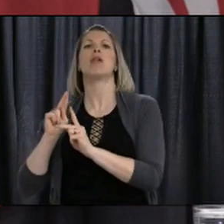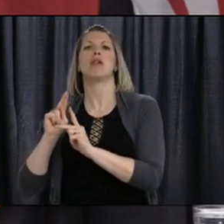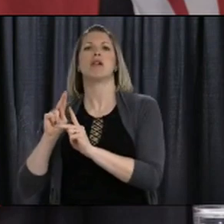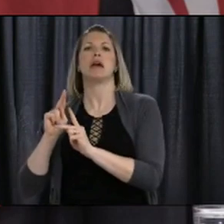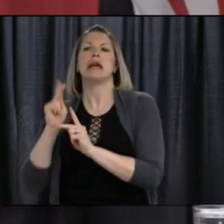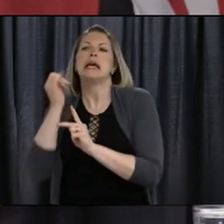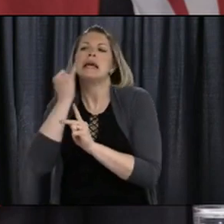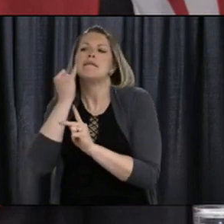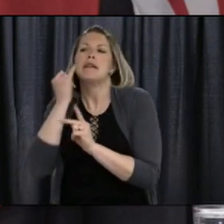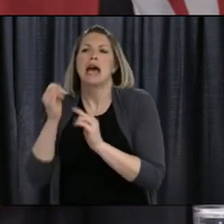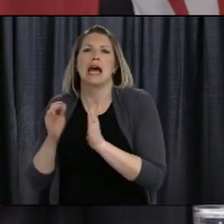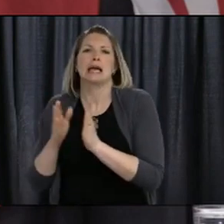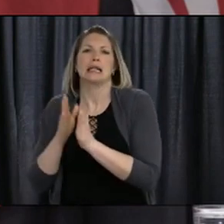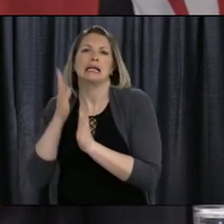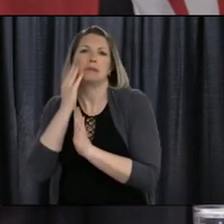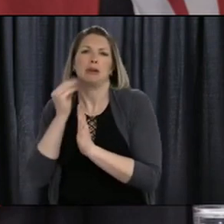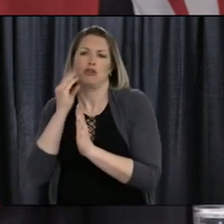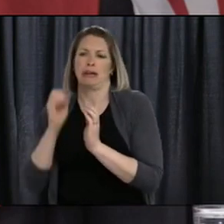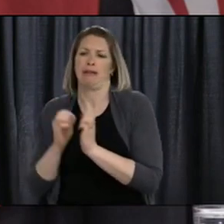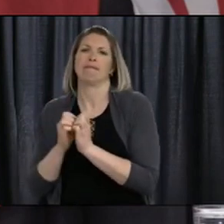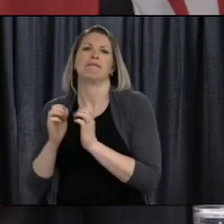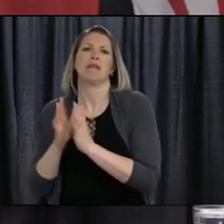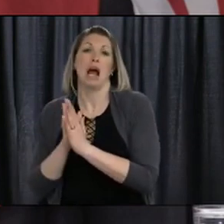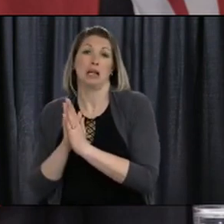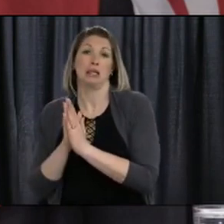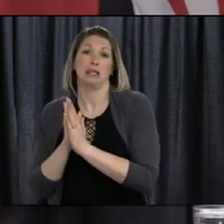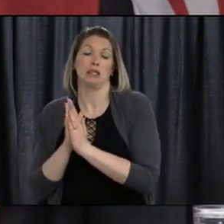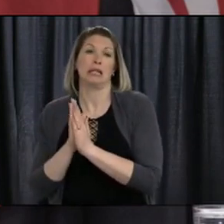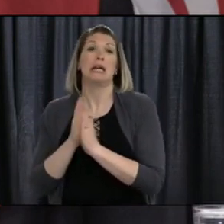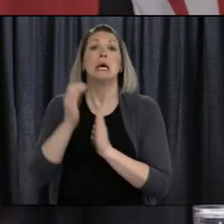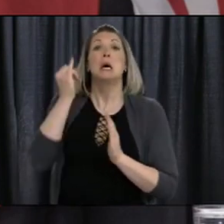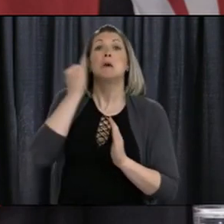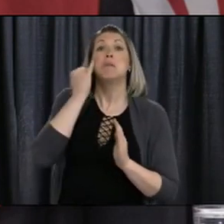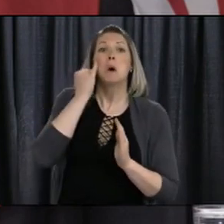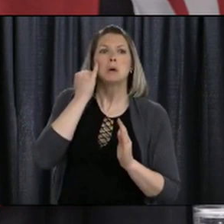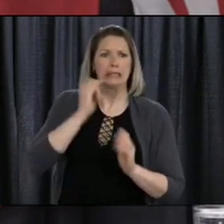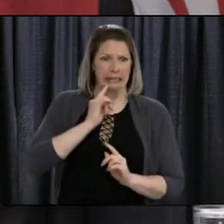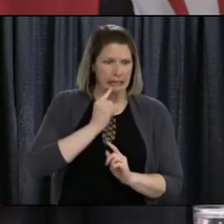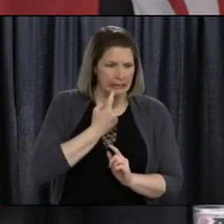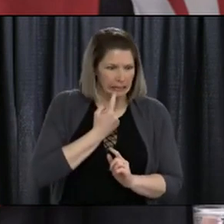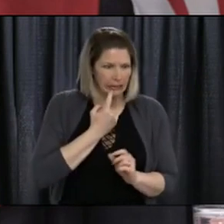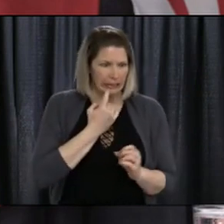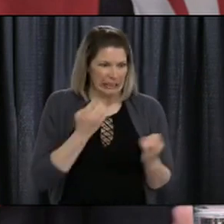If you are in immediate danger, please call 911.